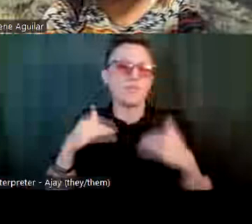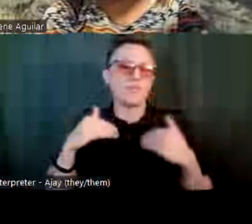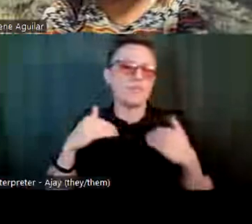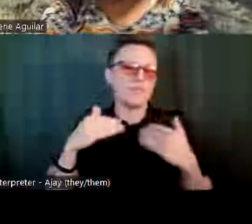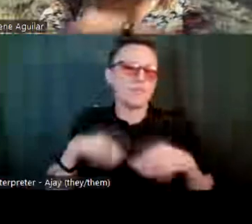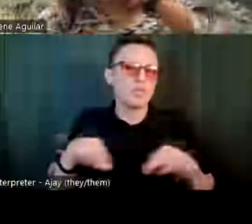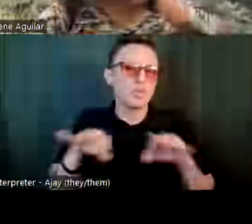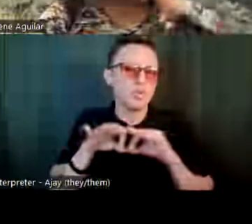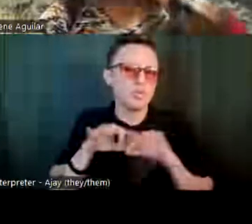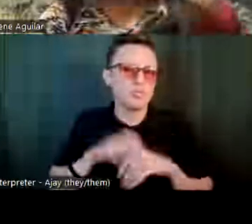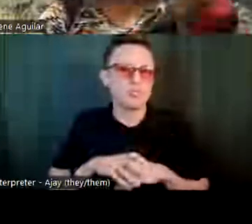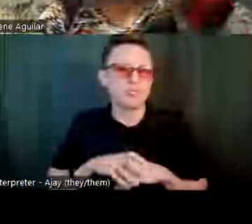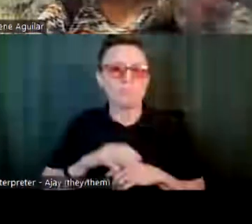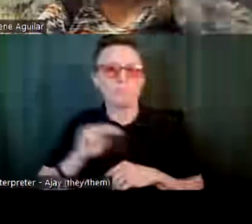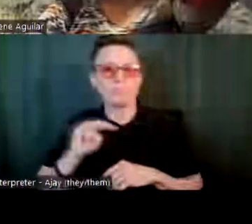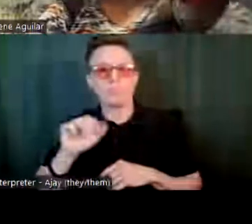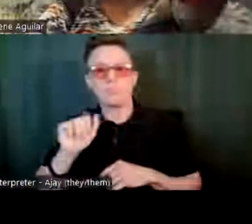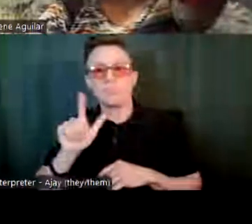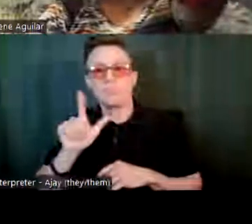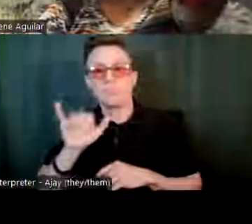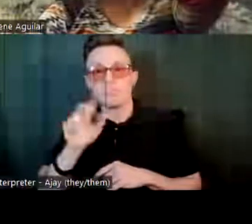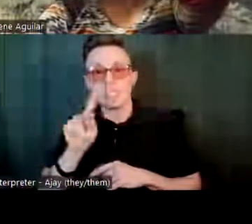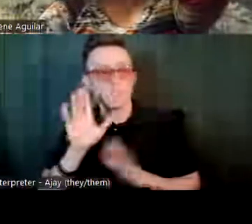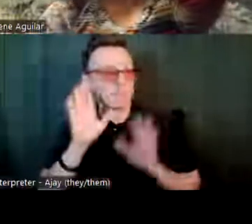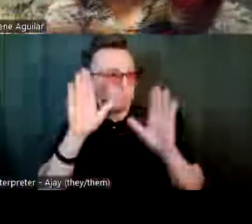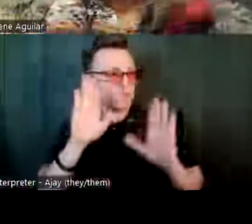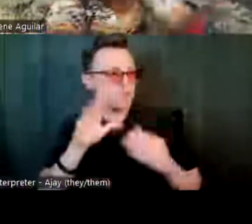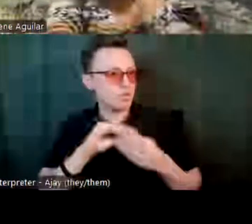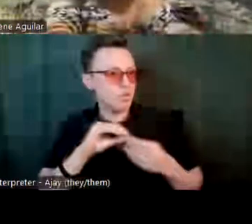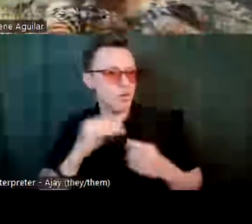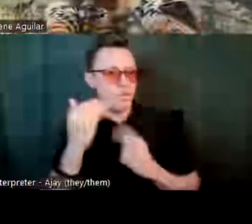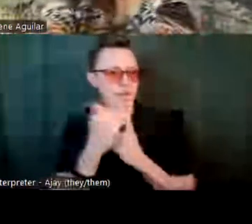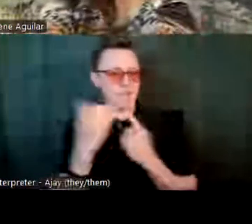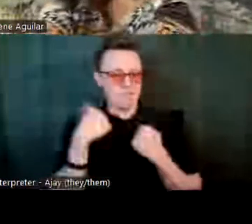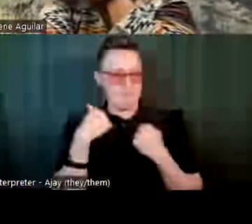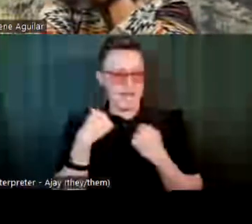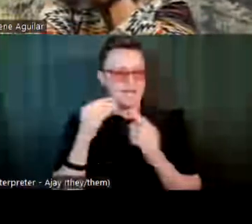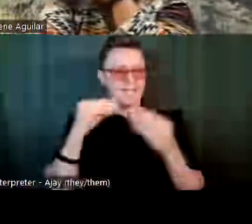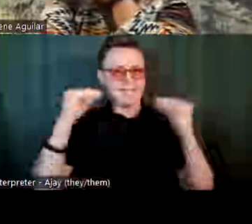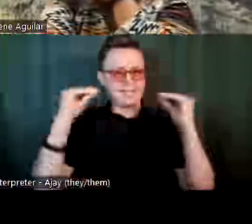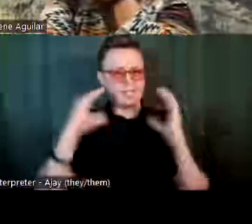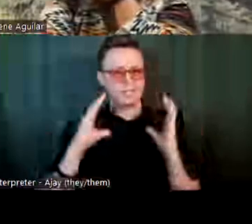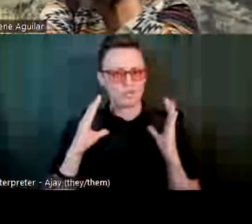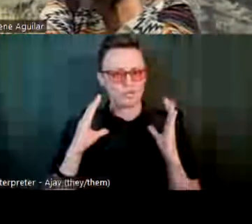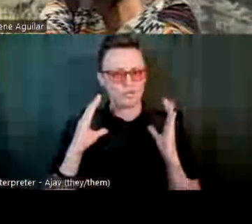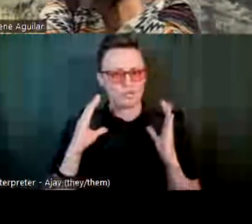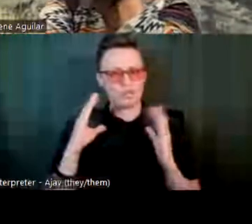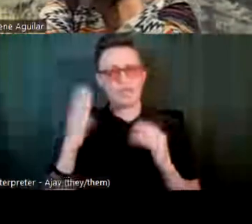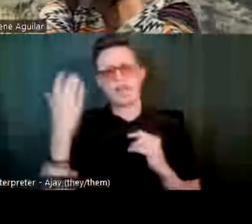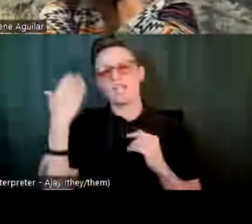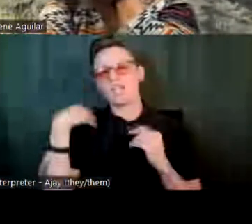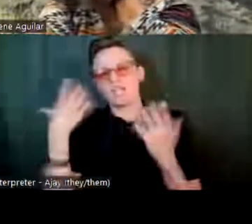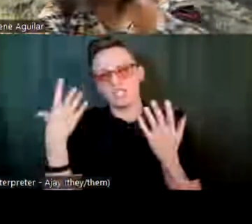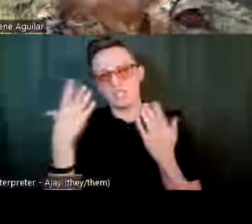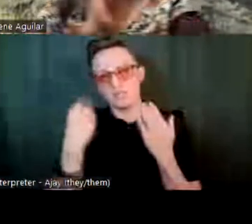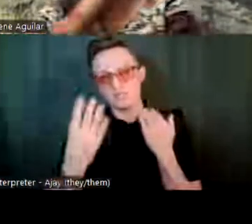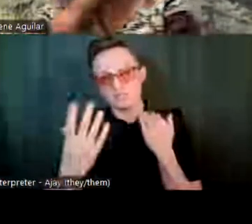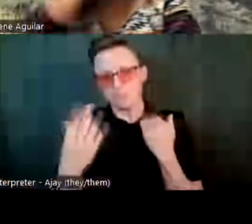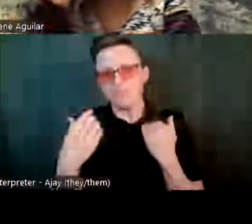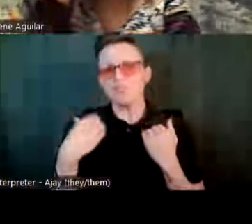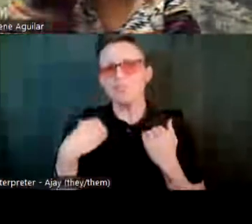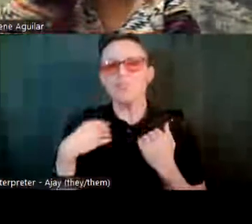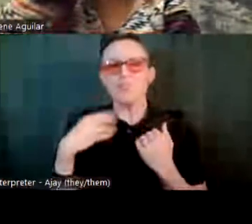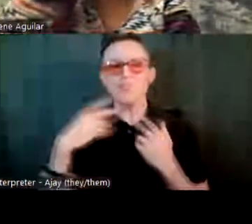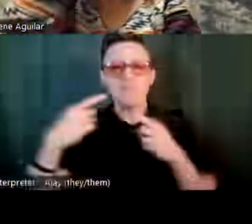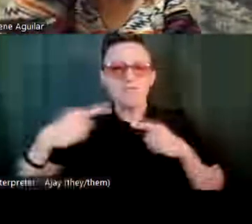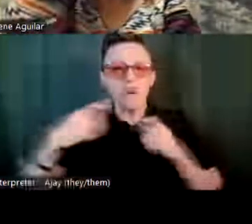That's a great story, Sean. It kind of reminds me of my own teacher, uh, for reference, I have, uh, hearing difficulties.